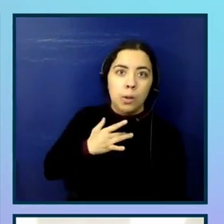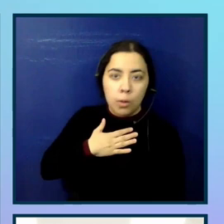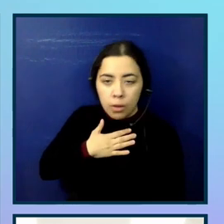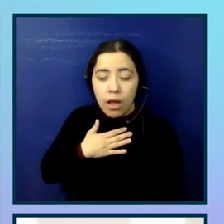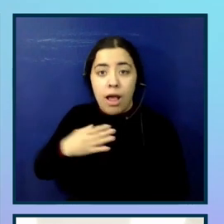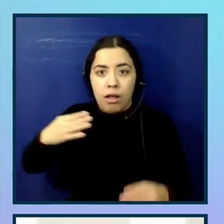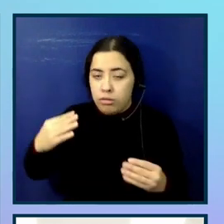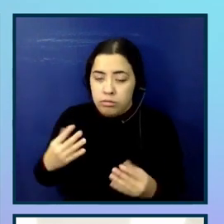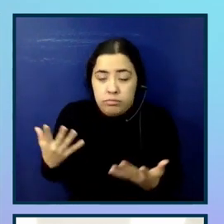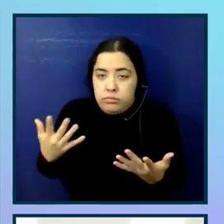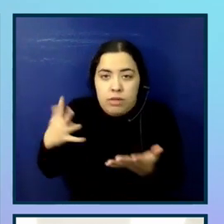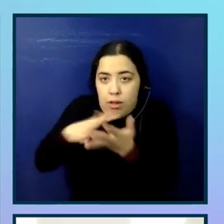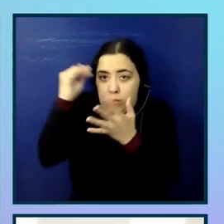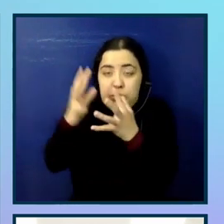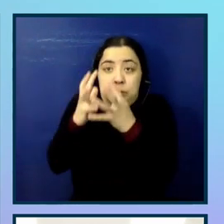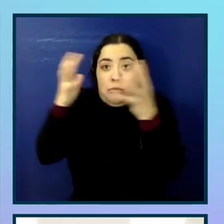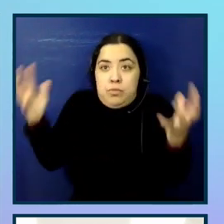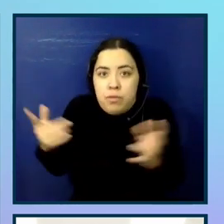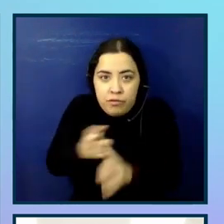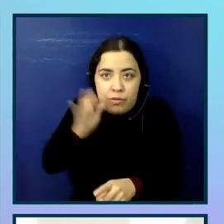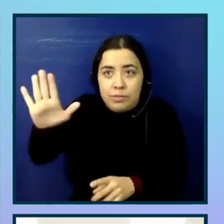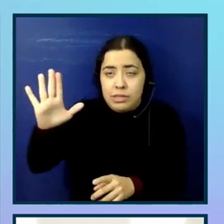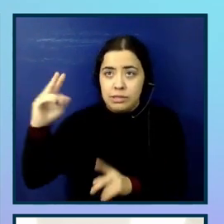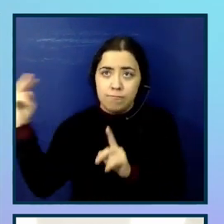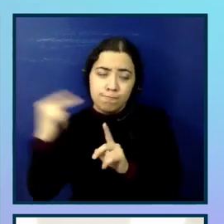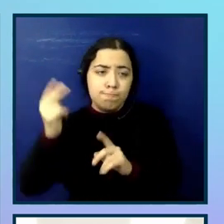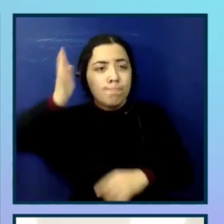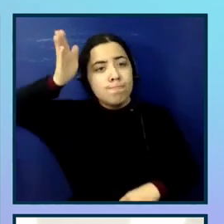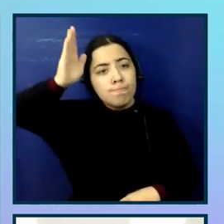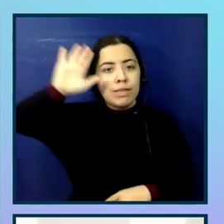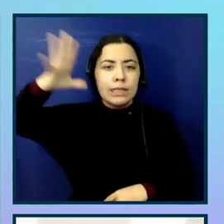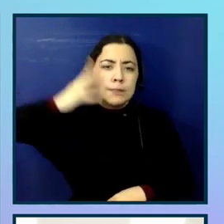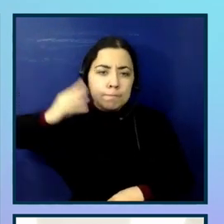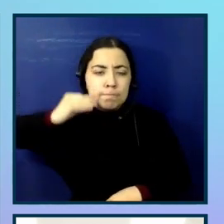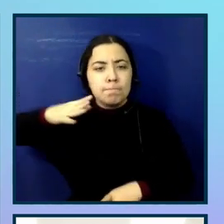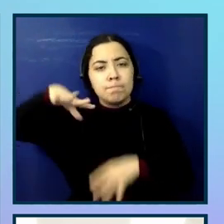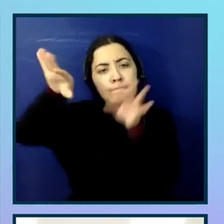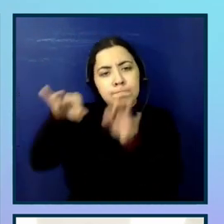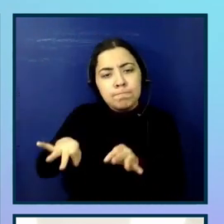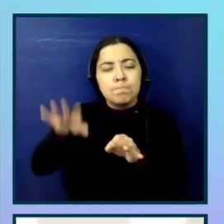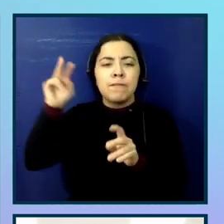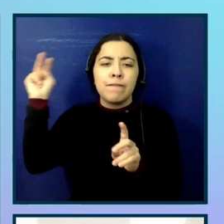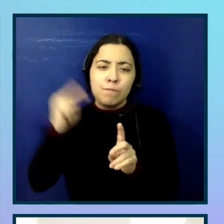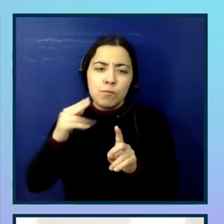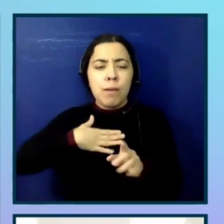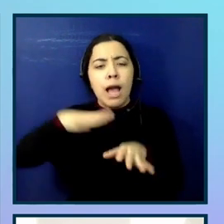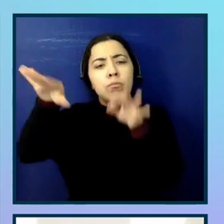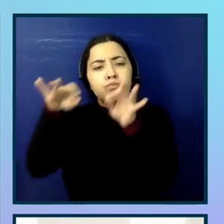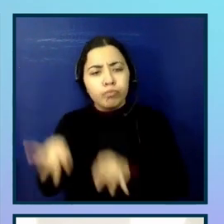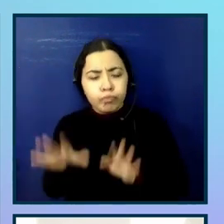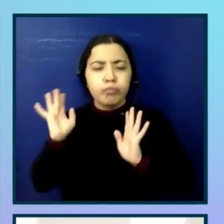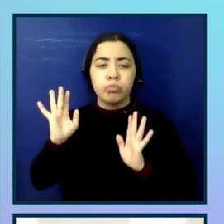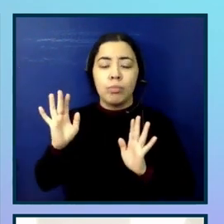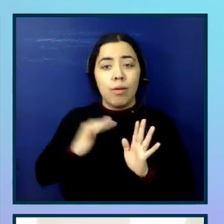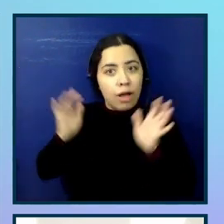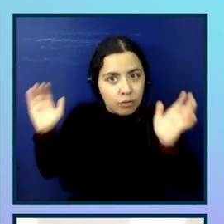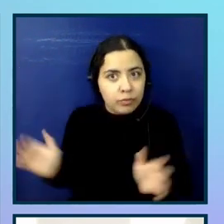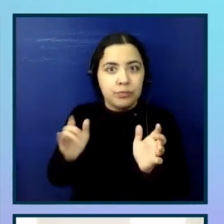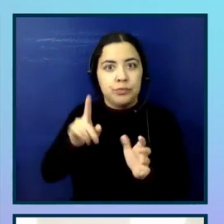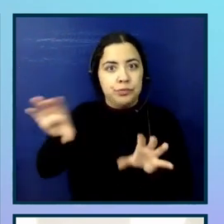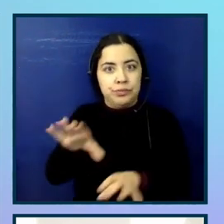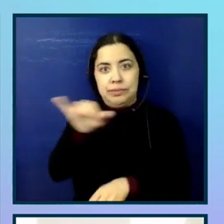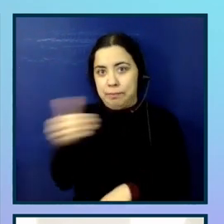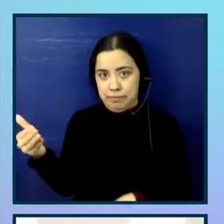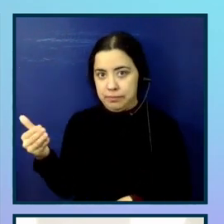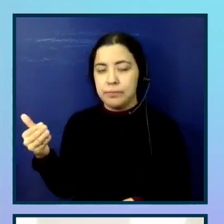to us about his experiences and views. So it was really inspiring and educational and I highly recommend that you do this. And on day two,